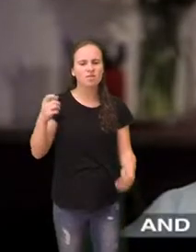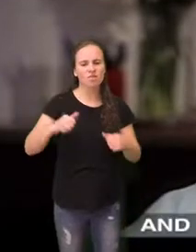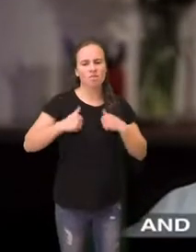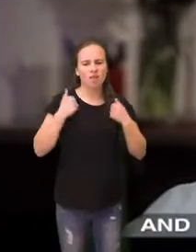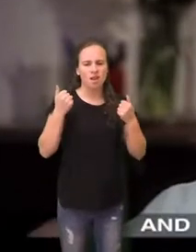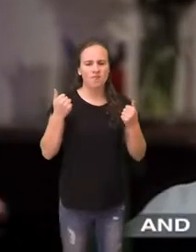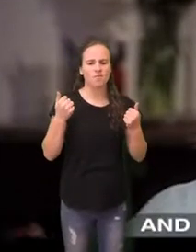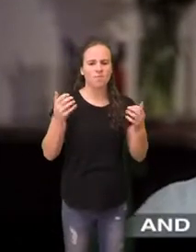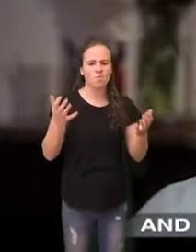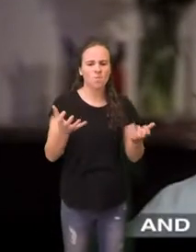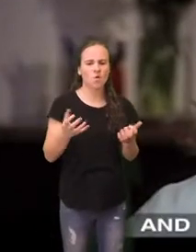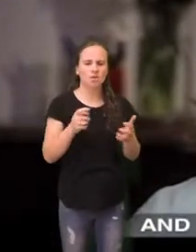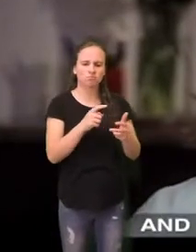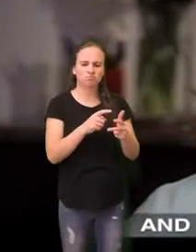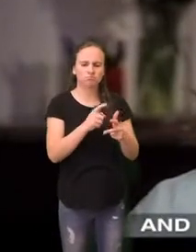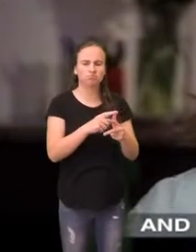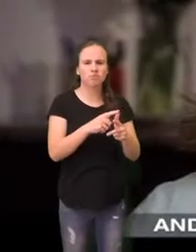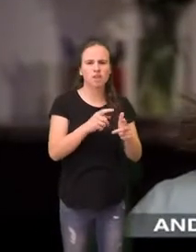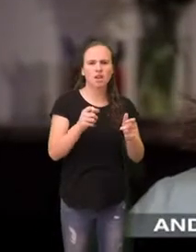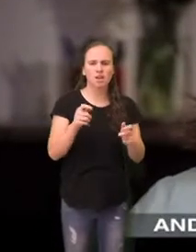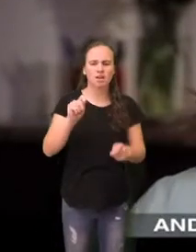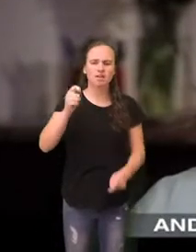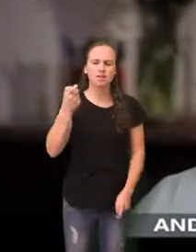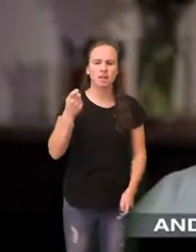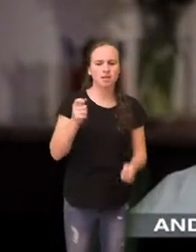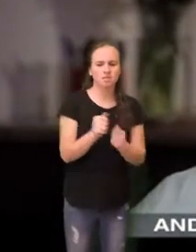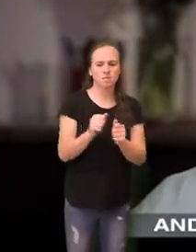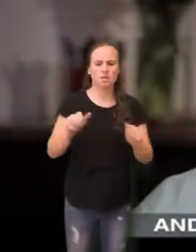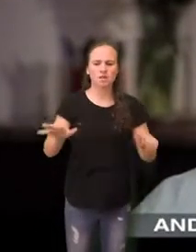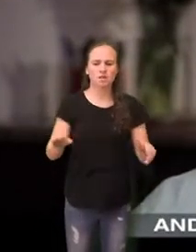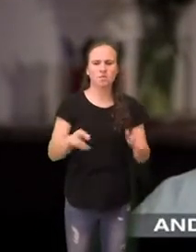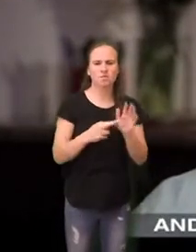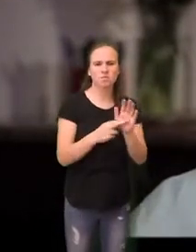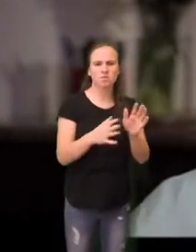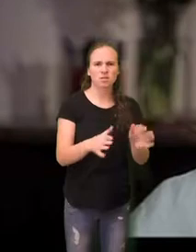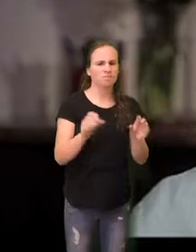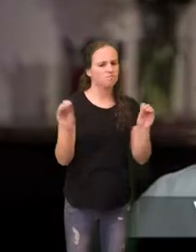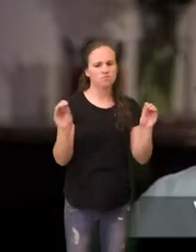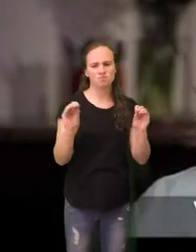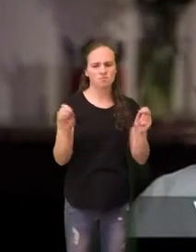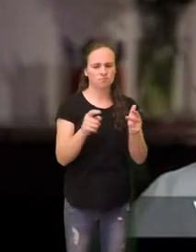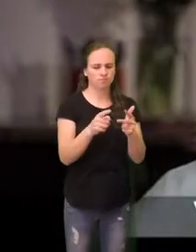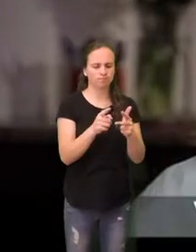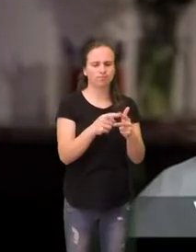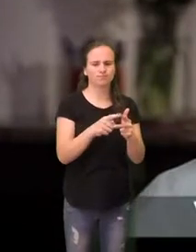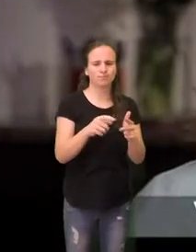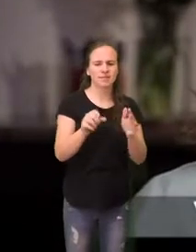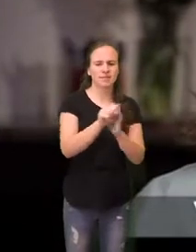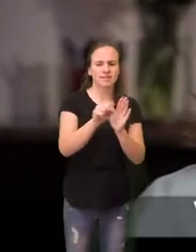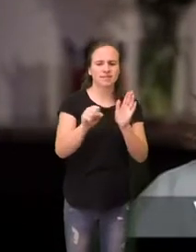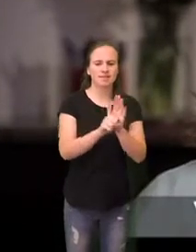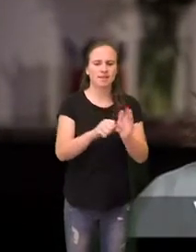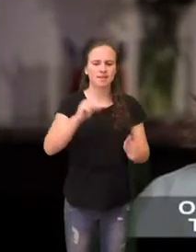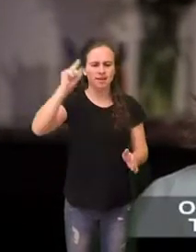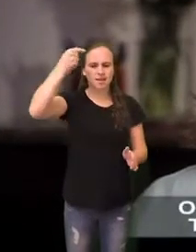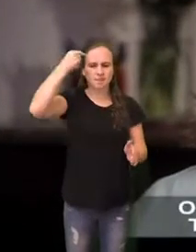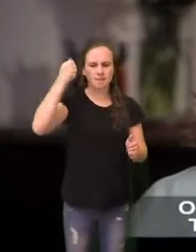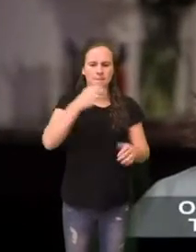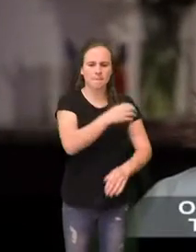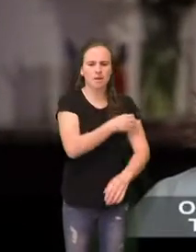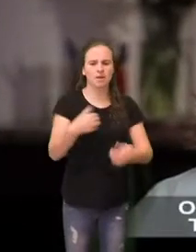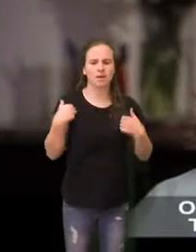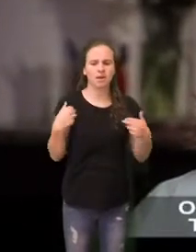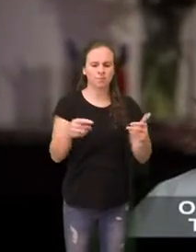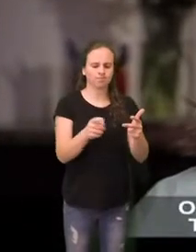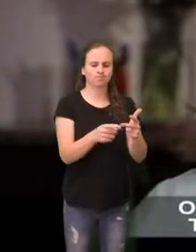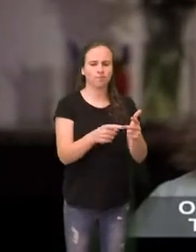government and all men are created equal. And within a few short years, what is being proposed but the creation of